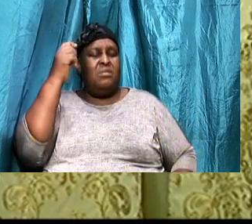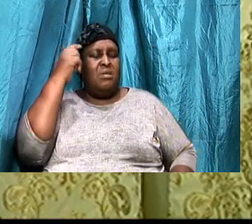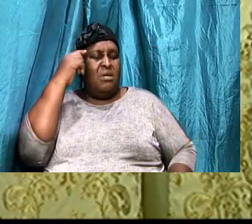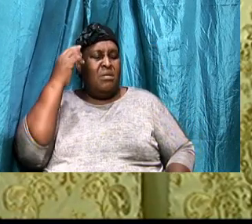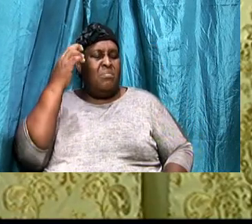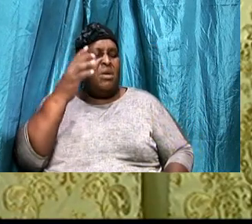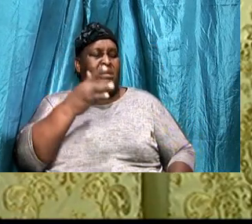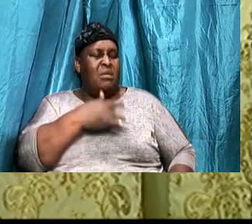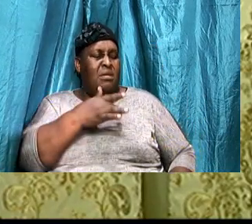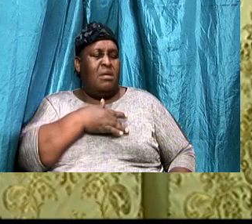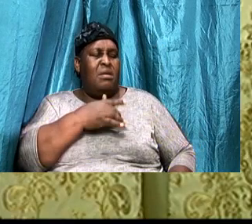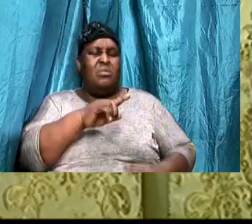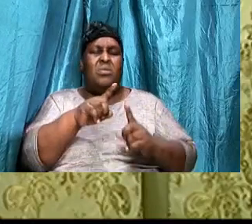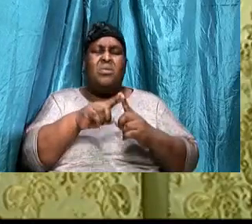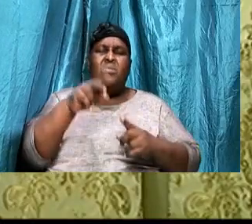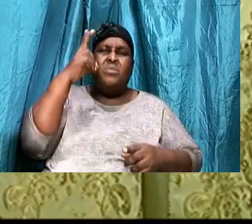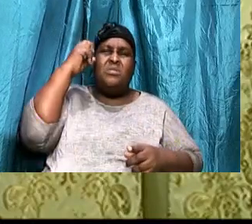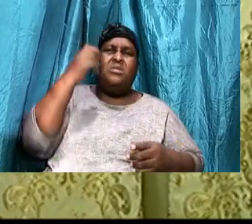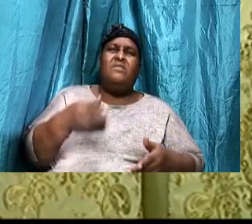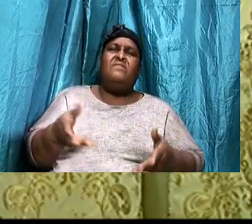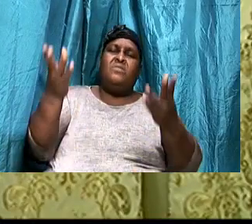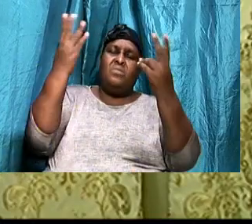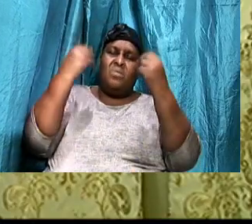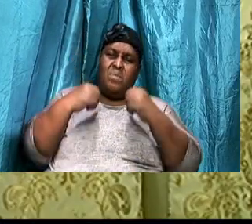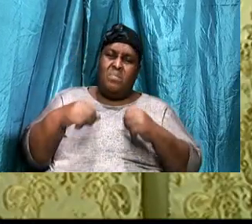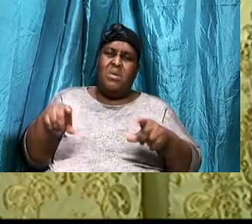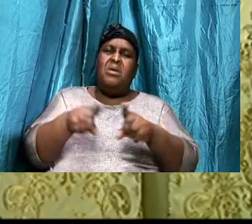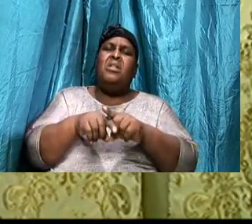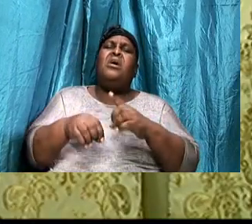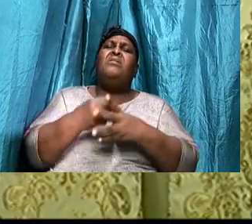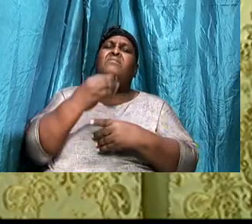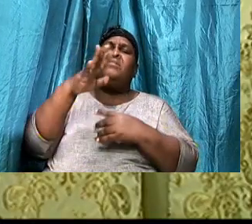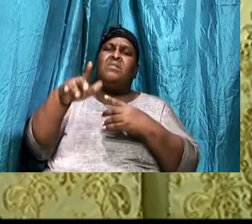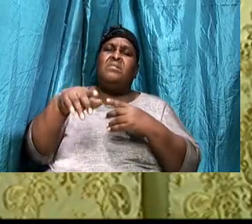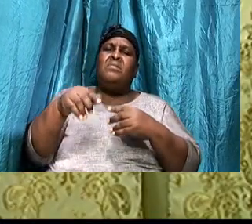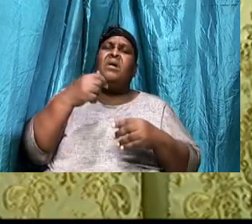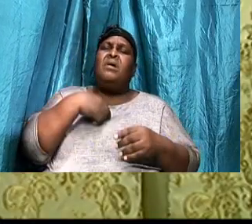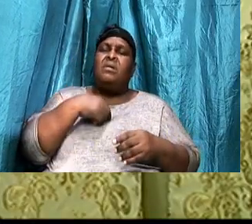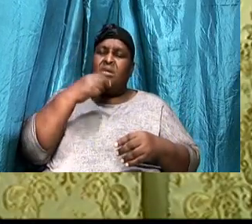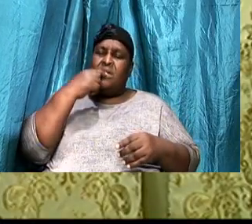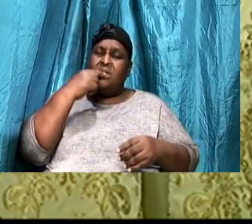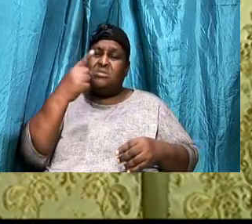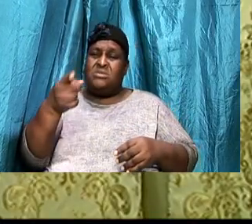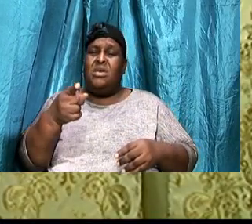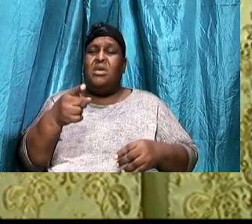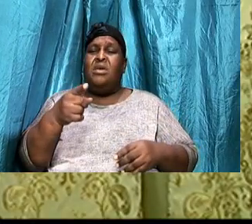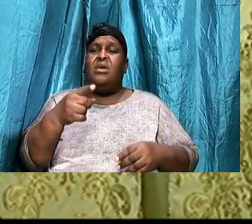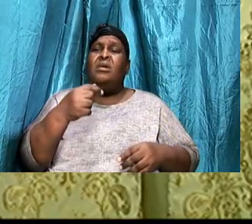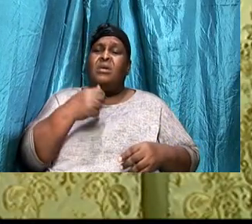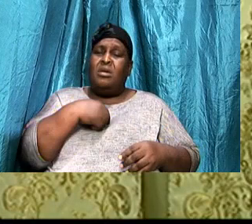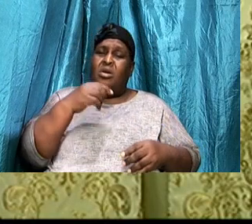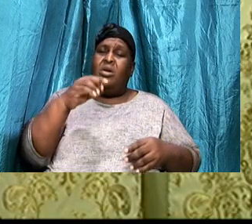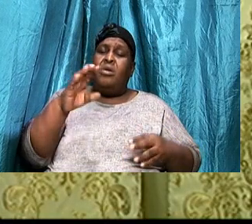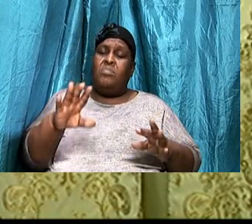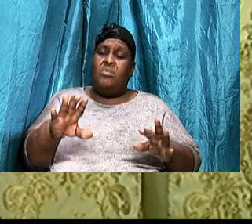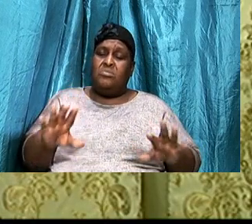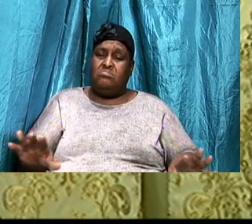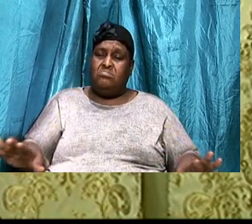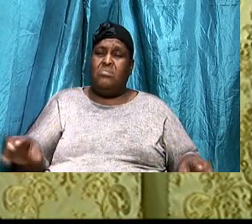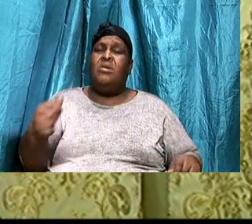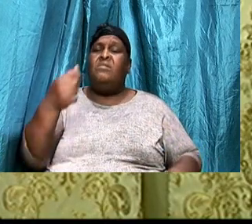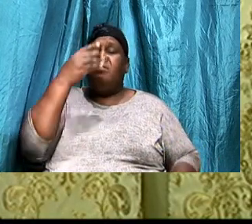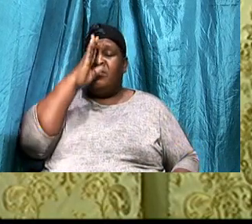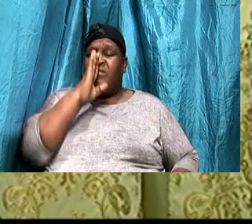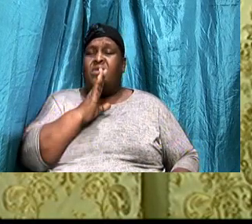When the adversary, Comes in like a flood, We can say, I am a child of God, You can say, Yes, I know, My